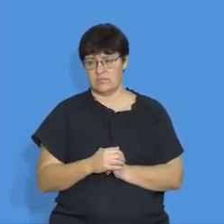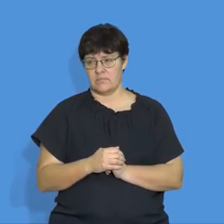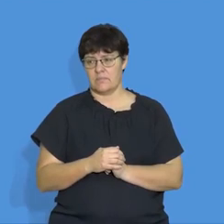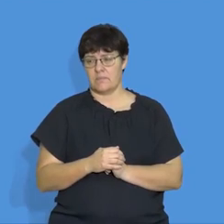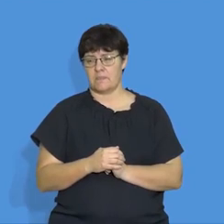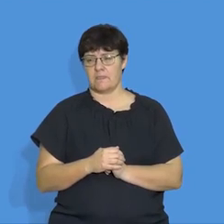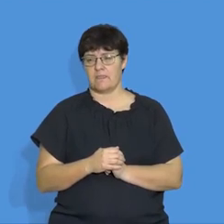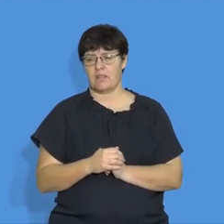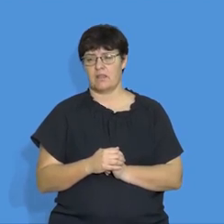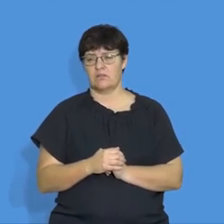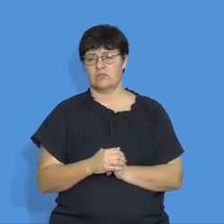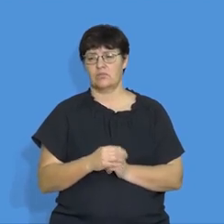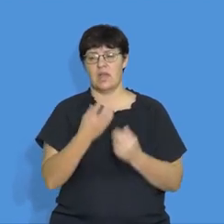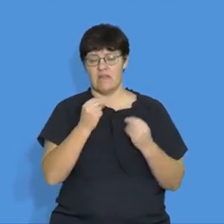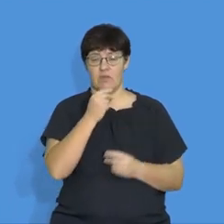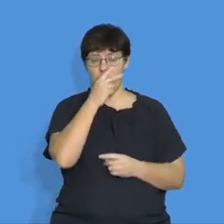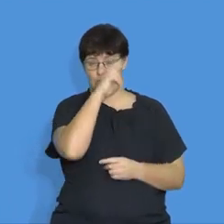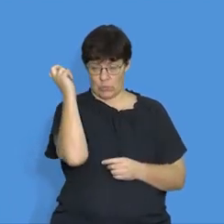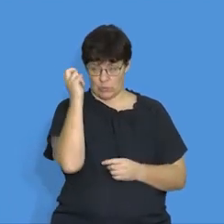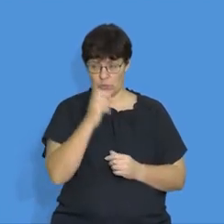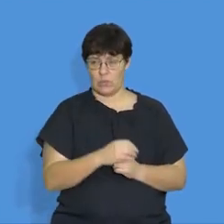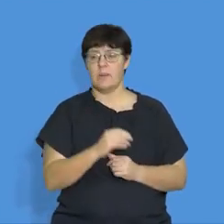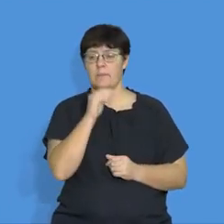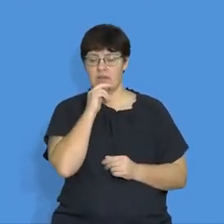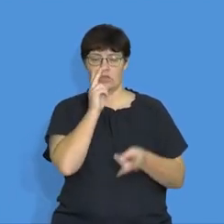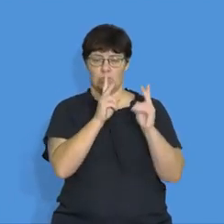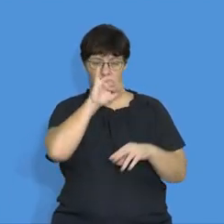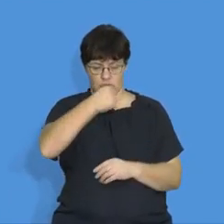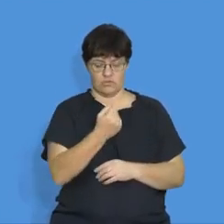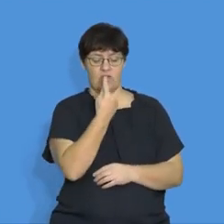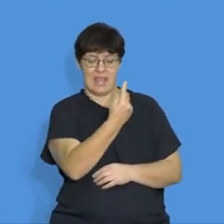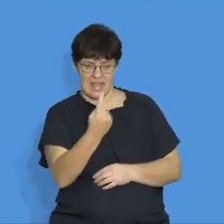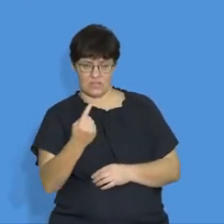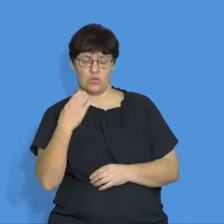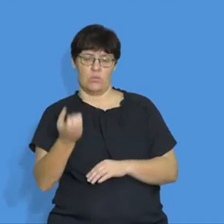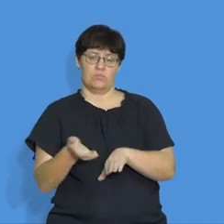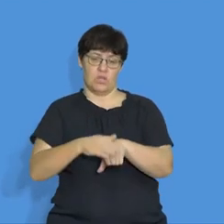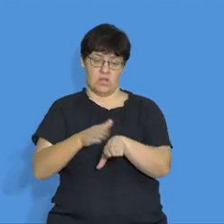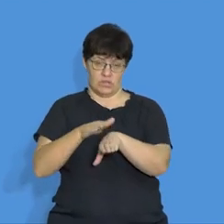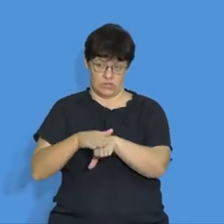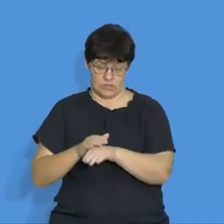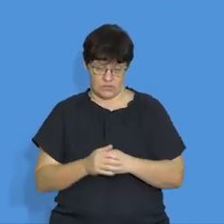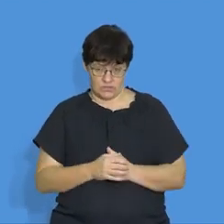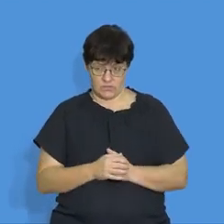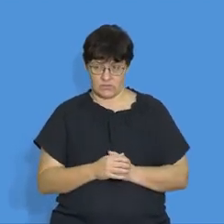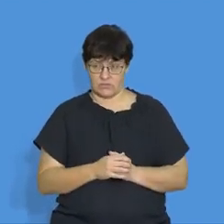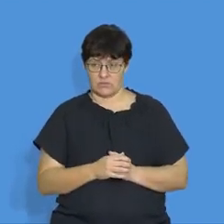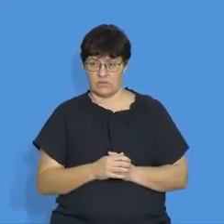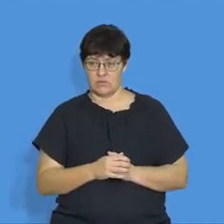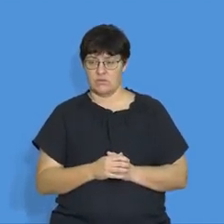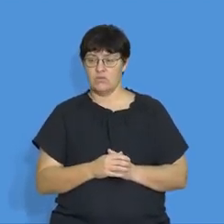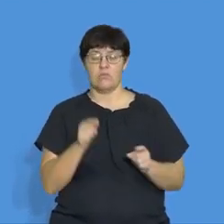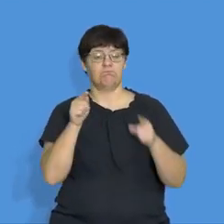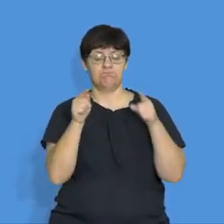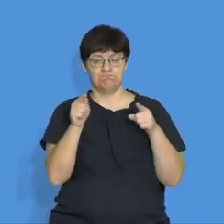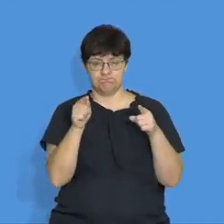Okay. So, where we've got the blue one, it says that there's 12 joules for every coulomb of charge. Right. Now, so across the battery, the